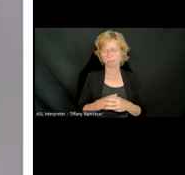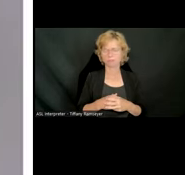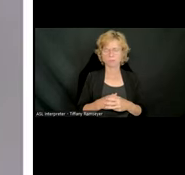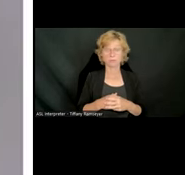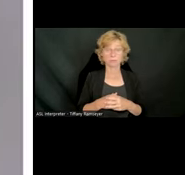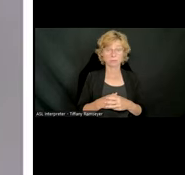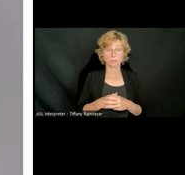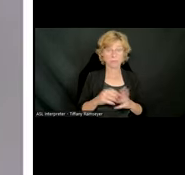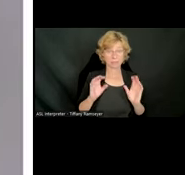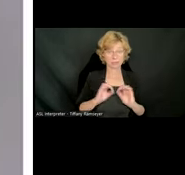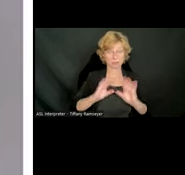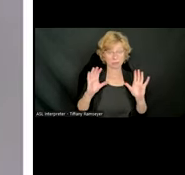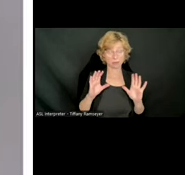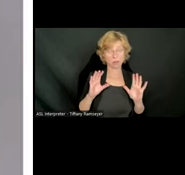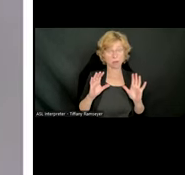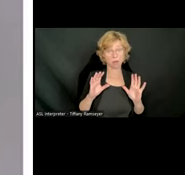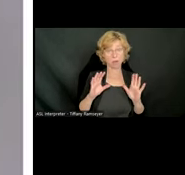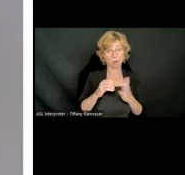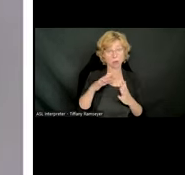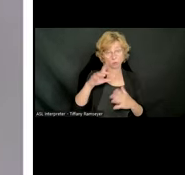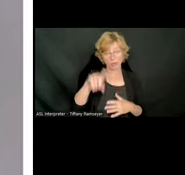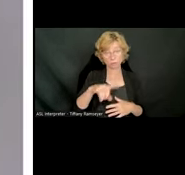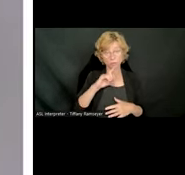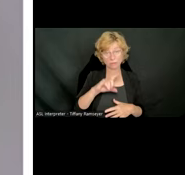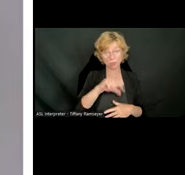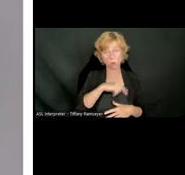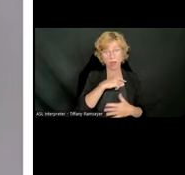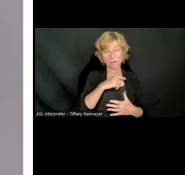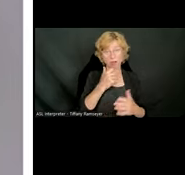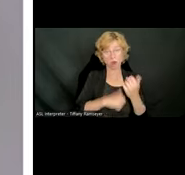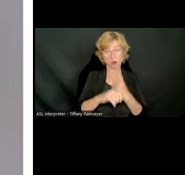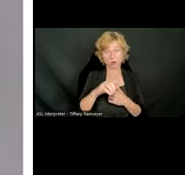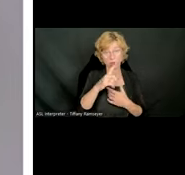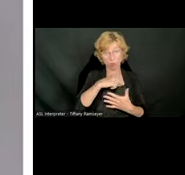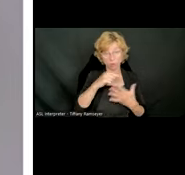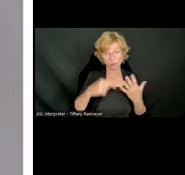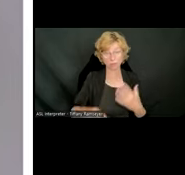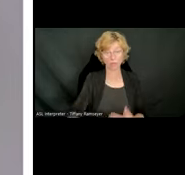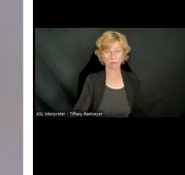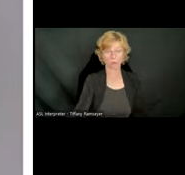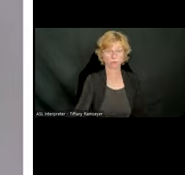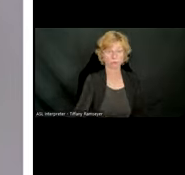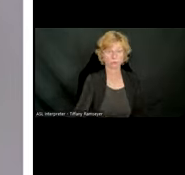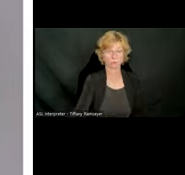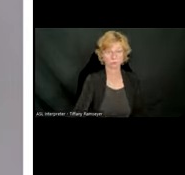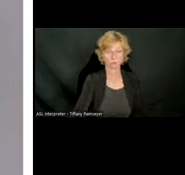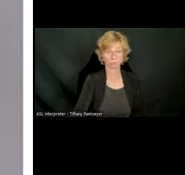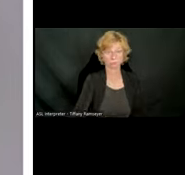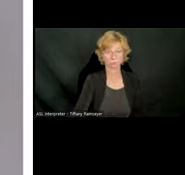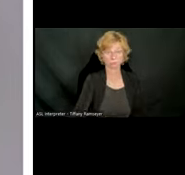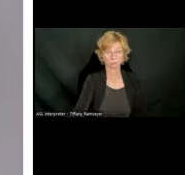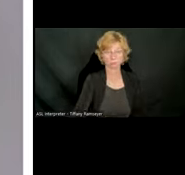have to qualify for their free Bookshare membership, and they generally fall into these categories. To qualify, you have to